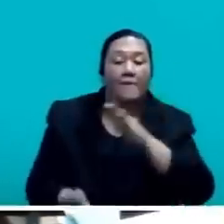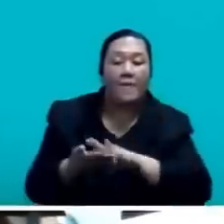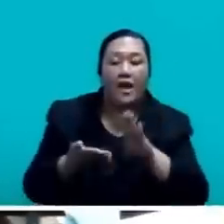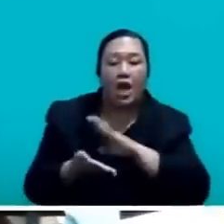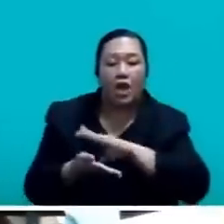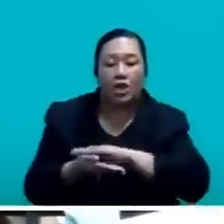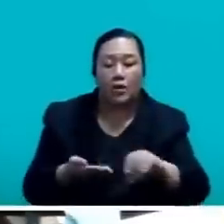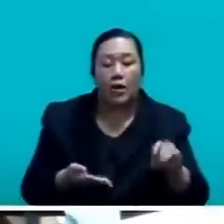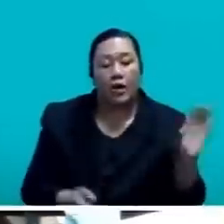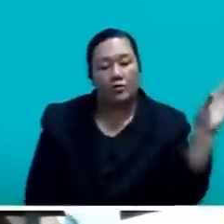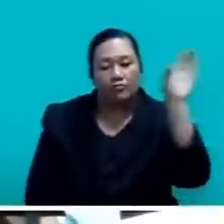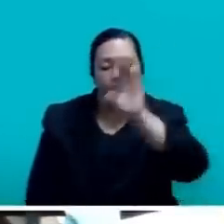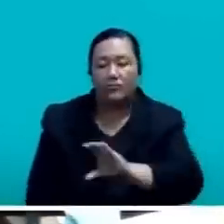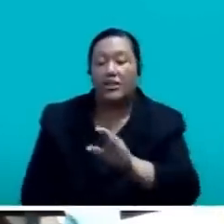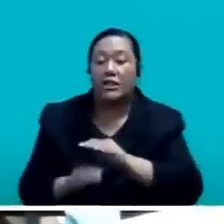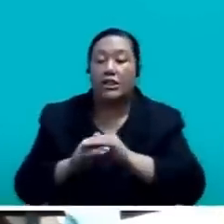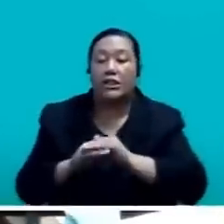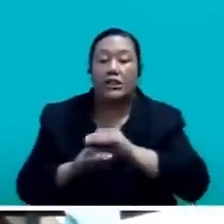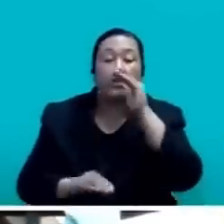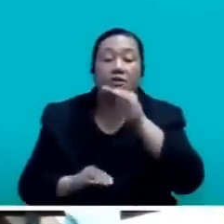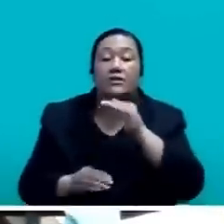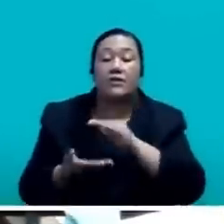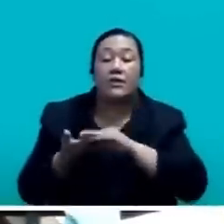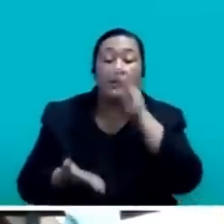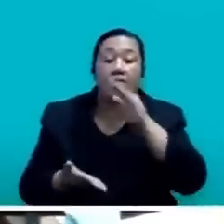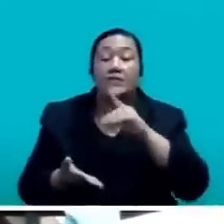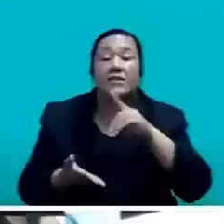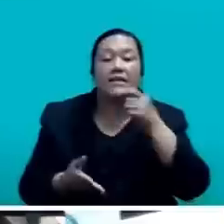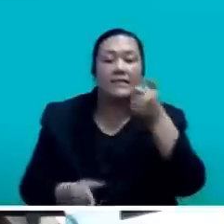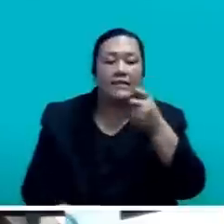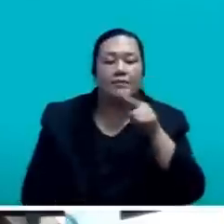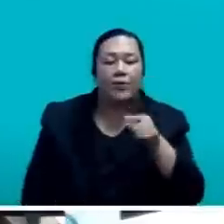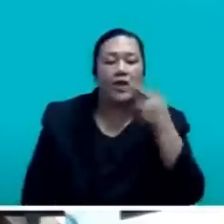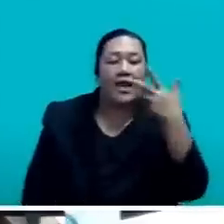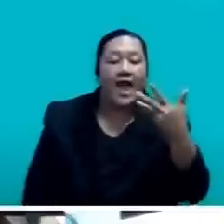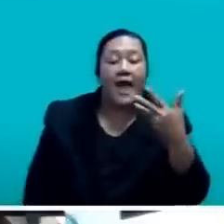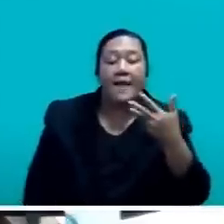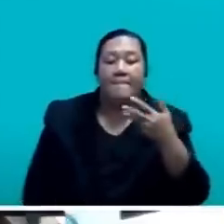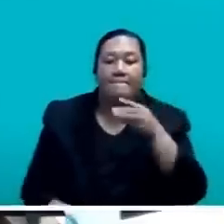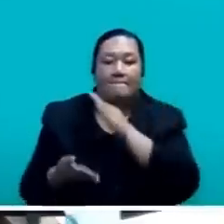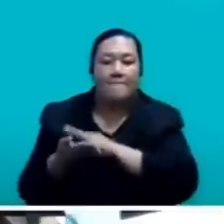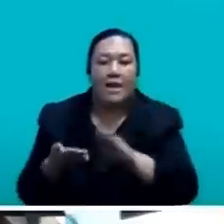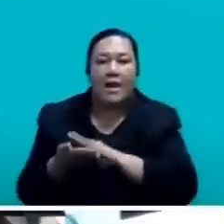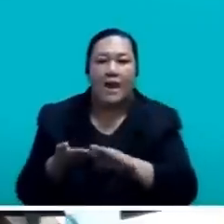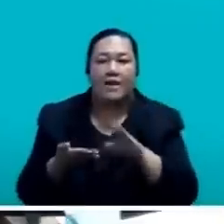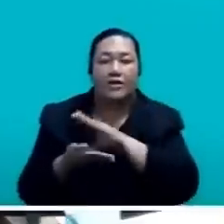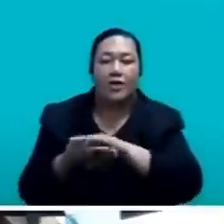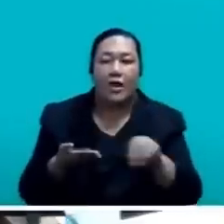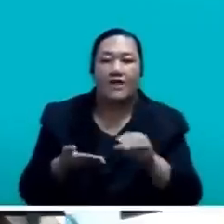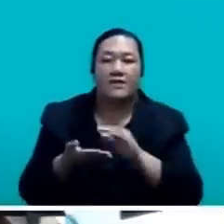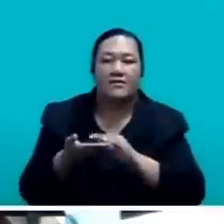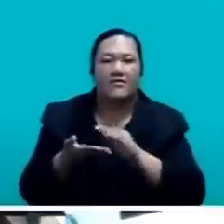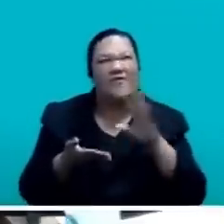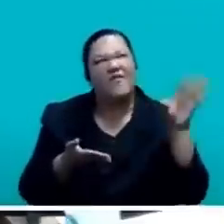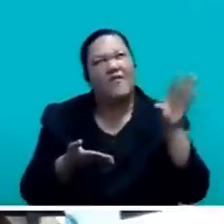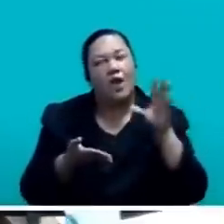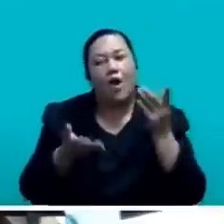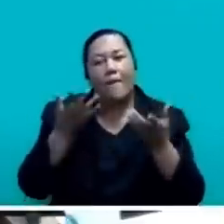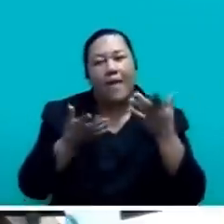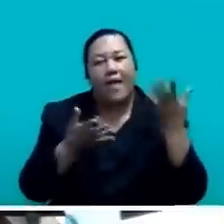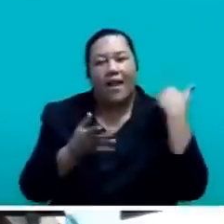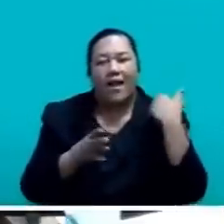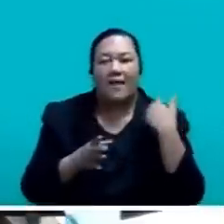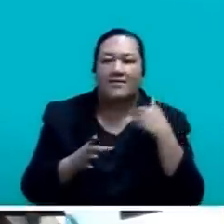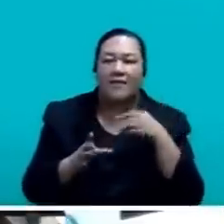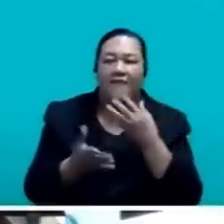This is an increase of $6.9 million from the last financial year. So in moving forward, Mr. Speaker, the Ministry will be pragmatic